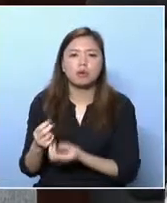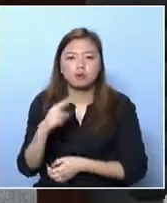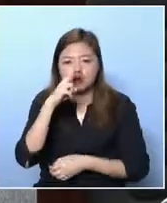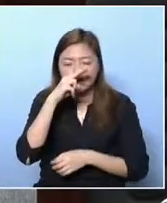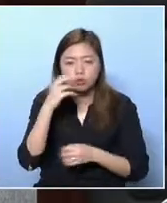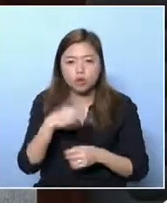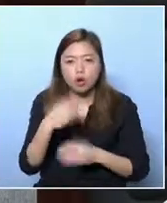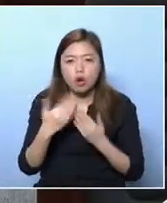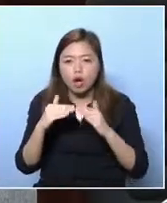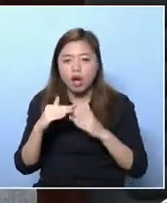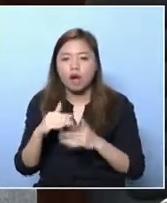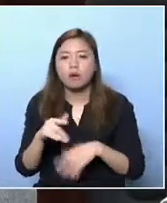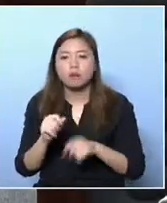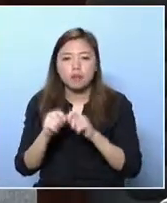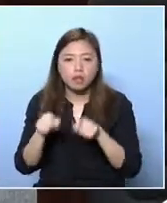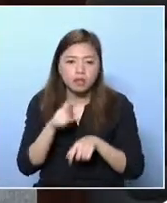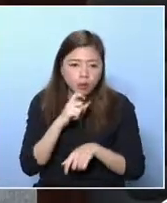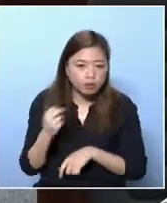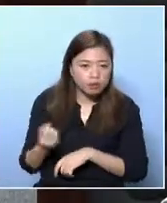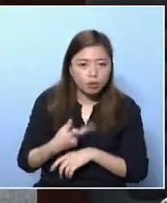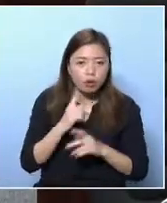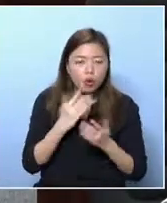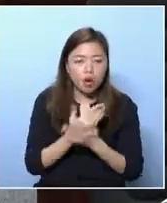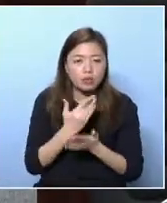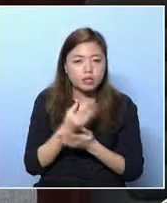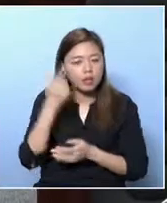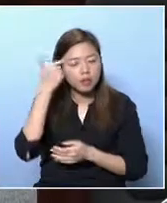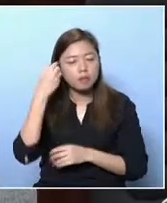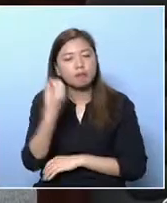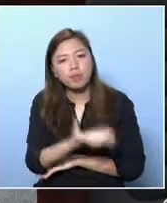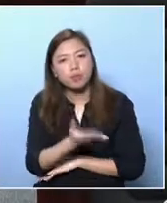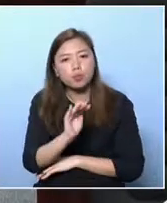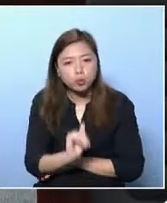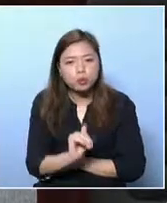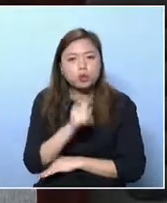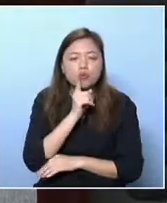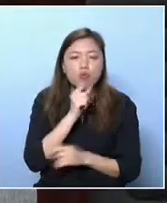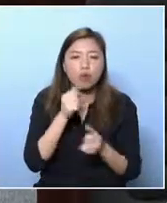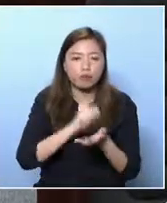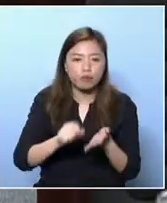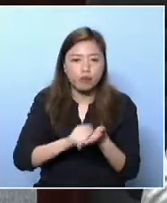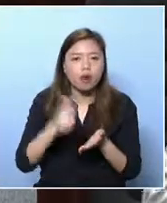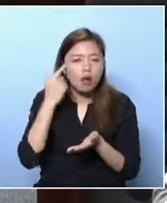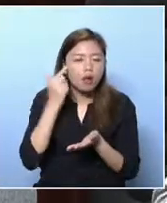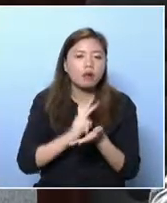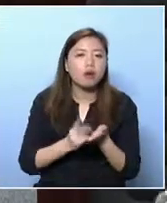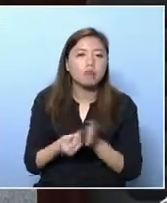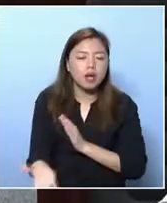get their homework done, even after they have been given one or two hours of support.